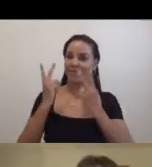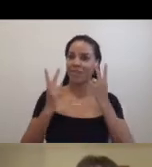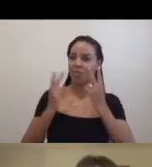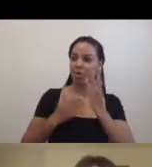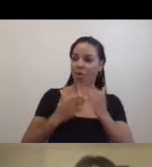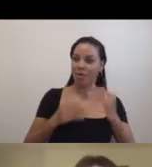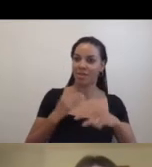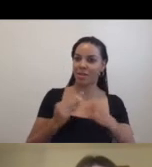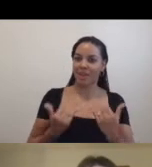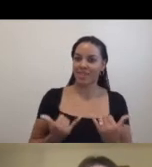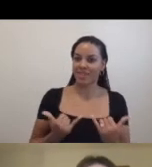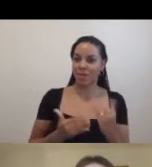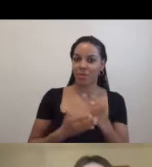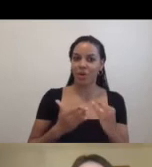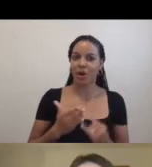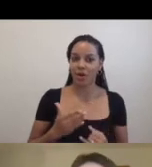contemporary art institutions.